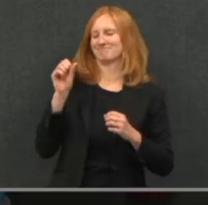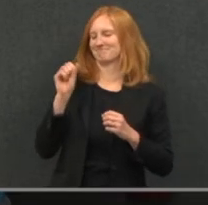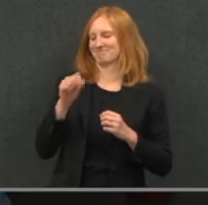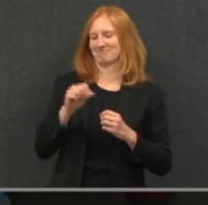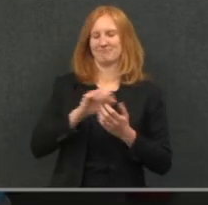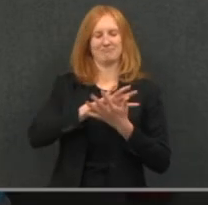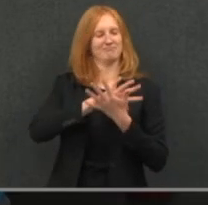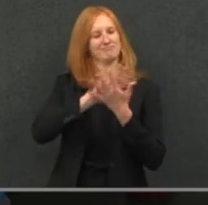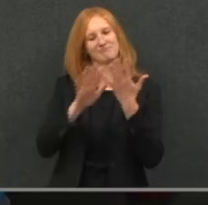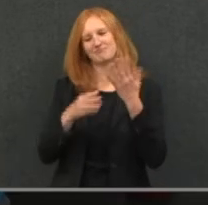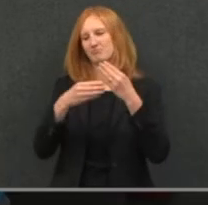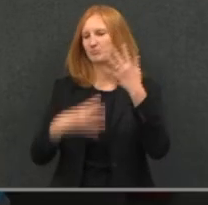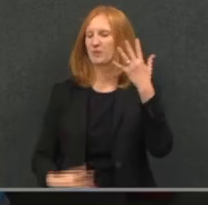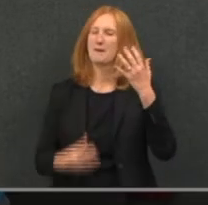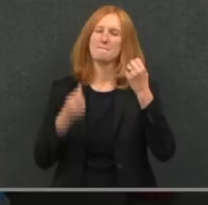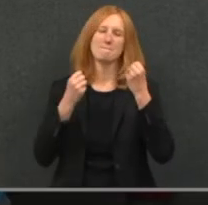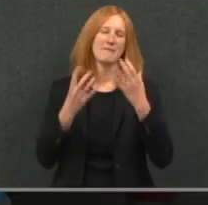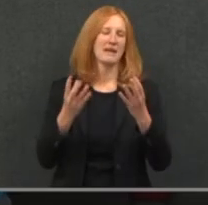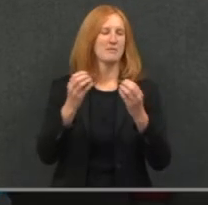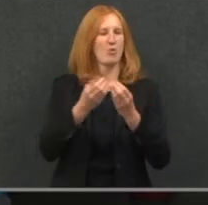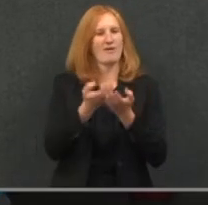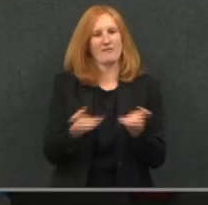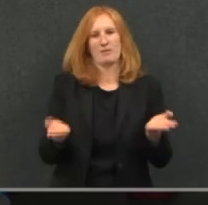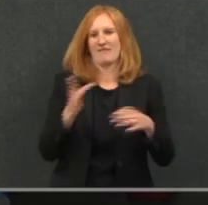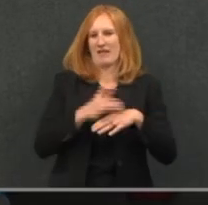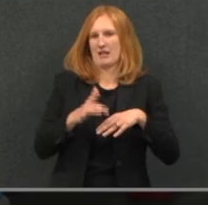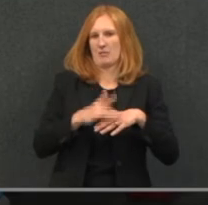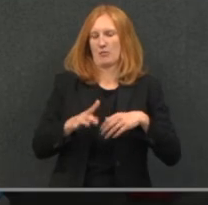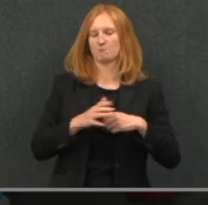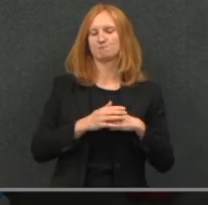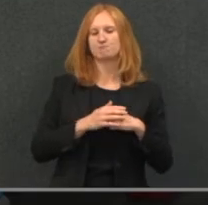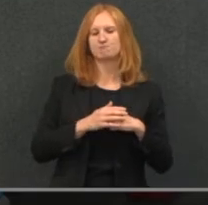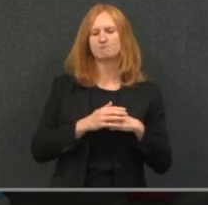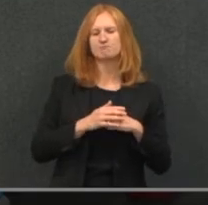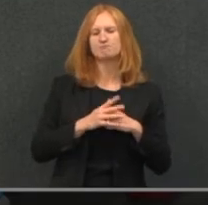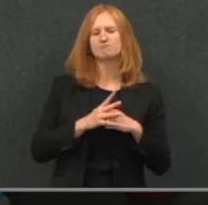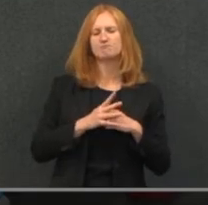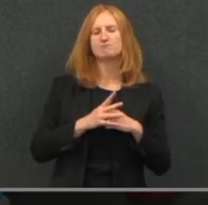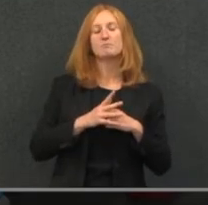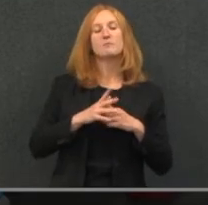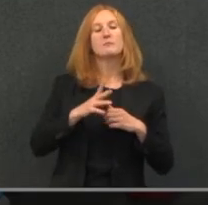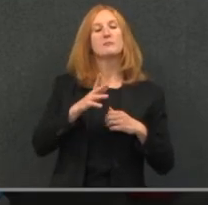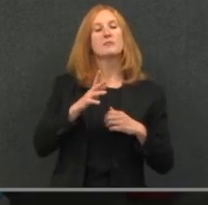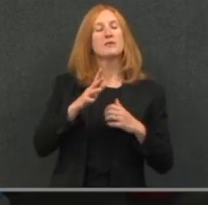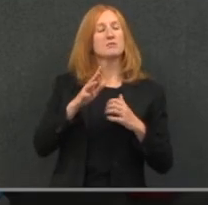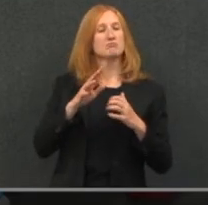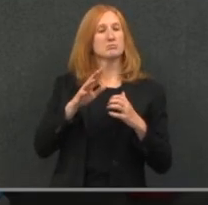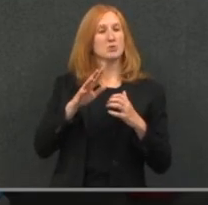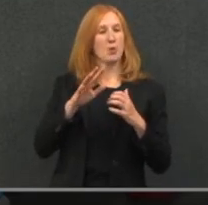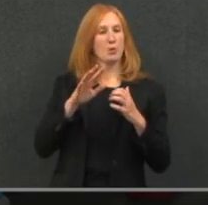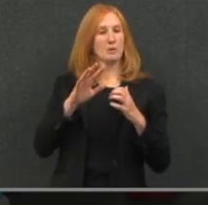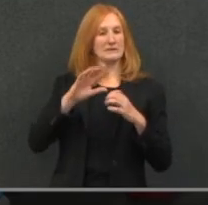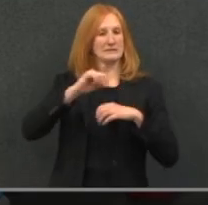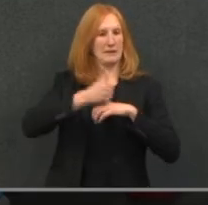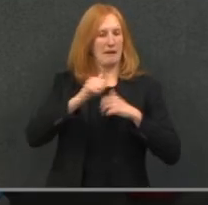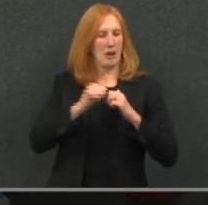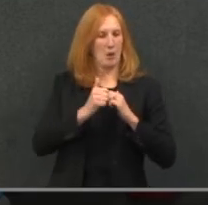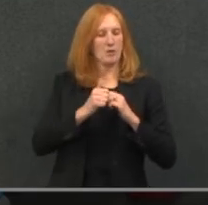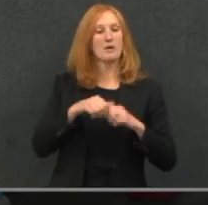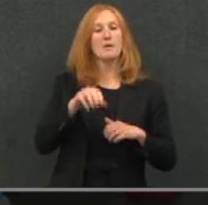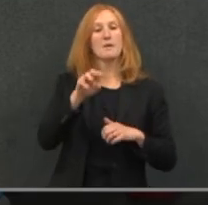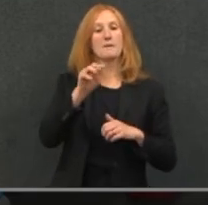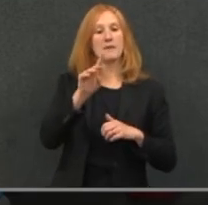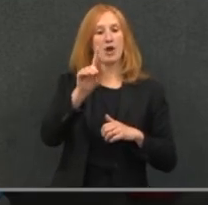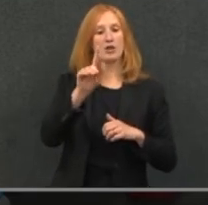provide. And the way that works is there's an opportunity for the Maryland resident